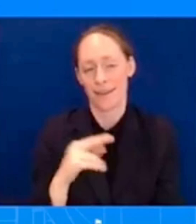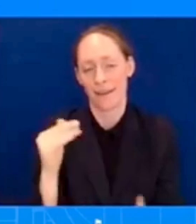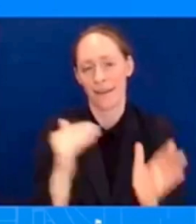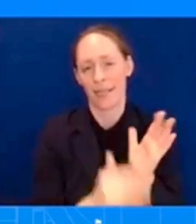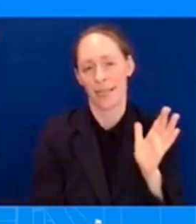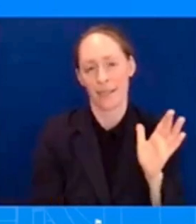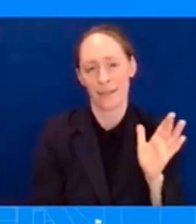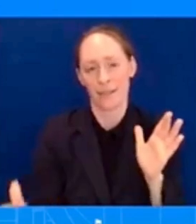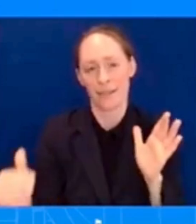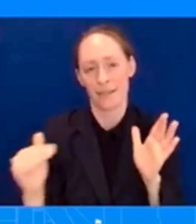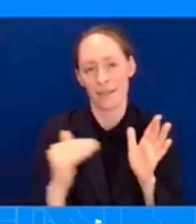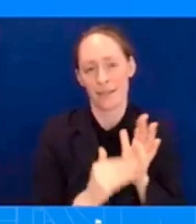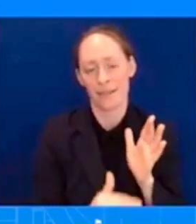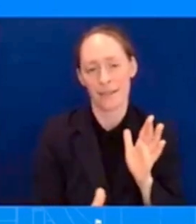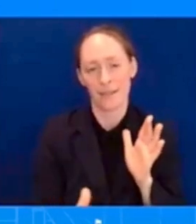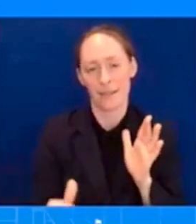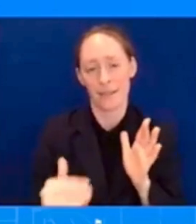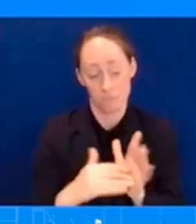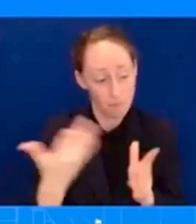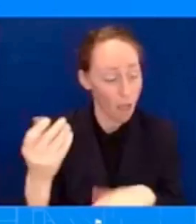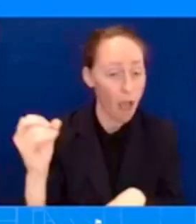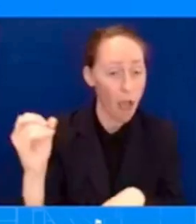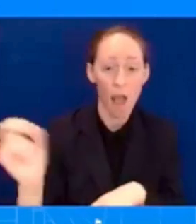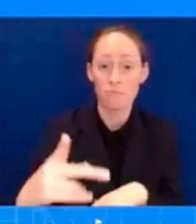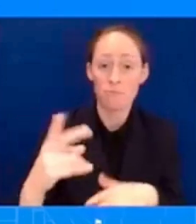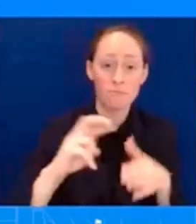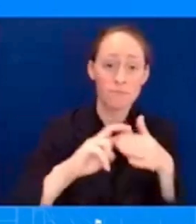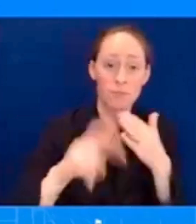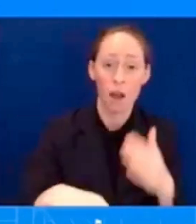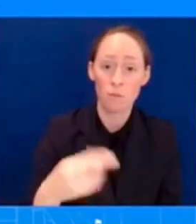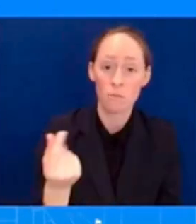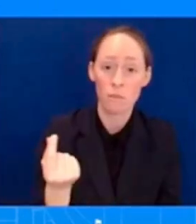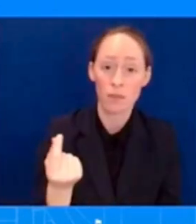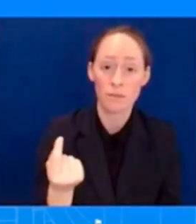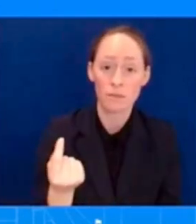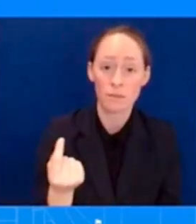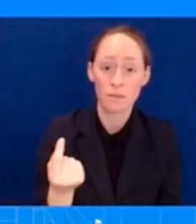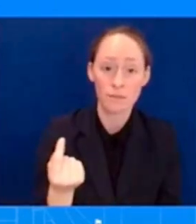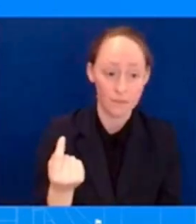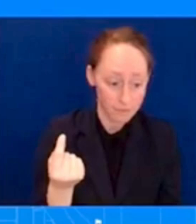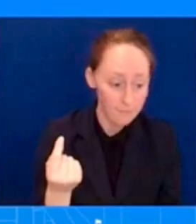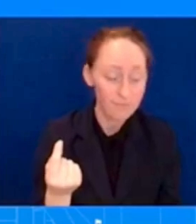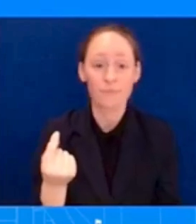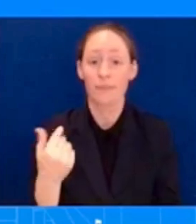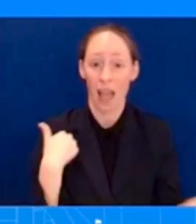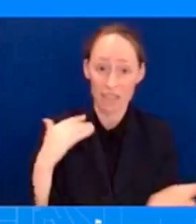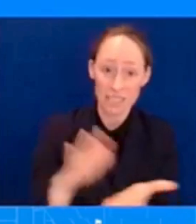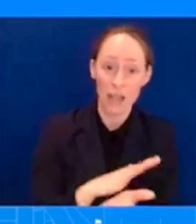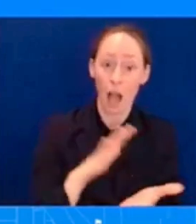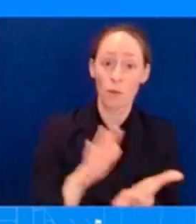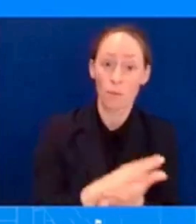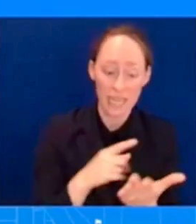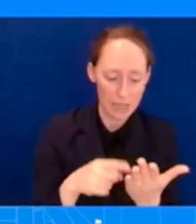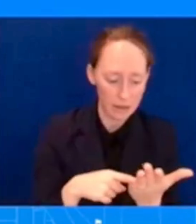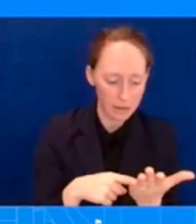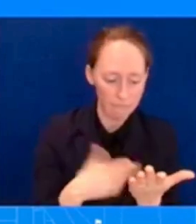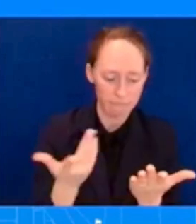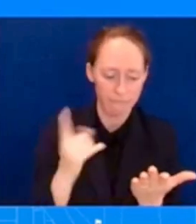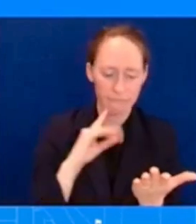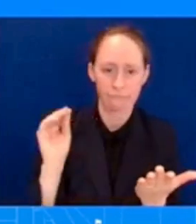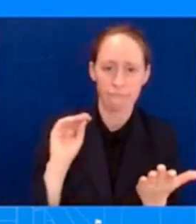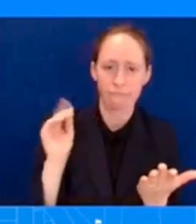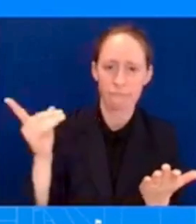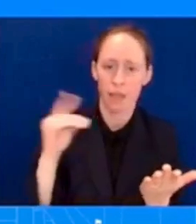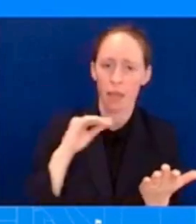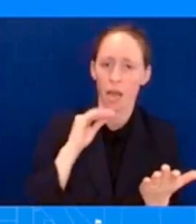have seen from that, they keep turning up documents and witnesses showing that the President wasn't involved, never discussed these business dealings, and did